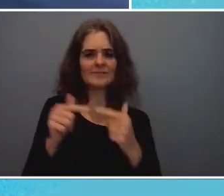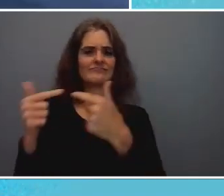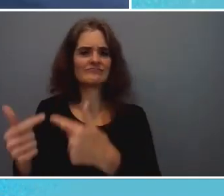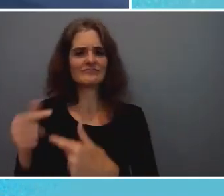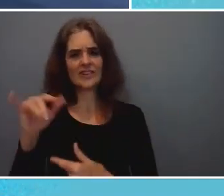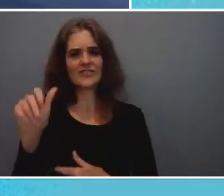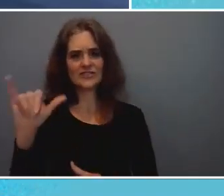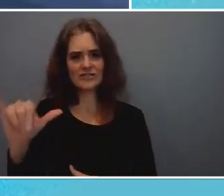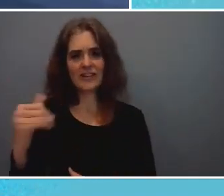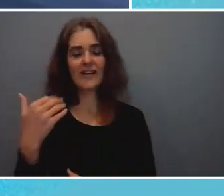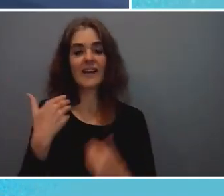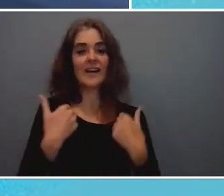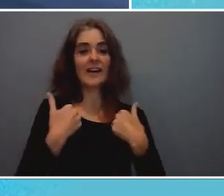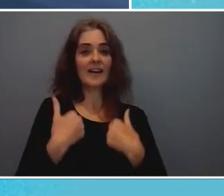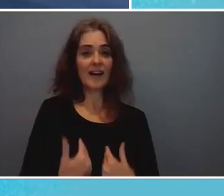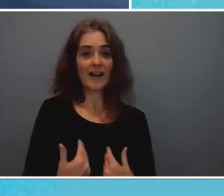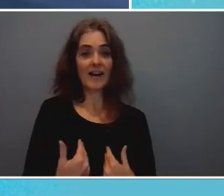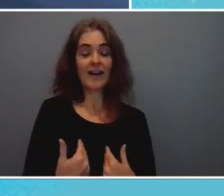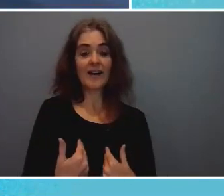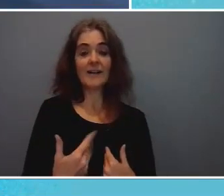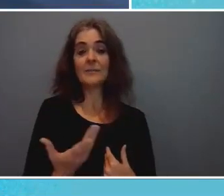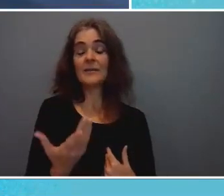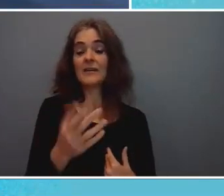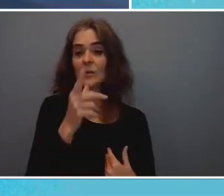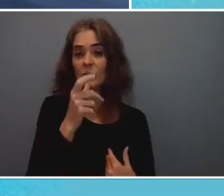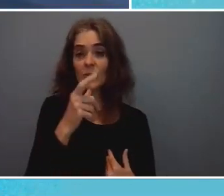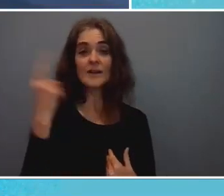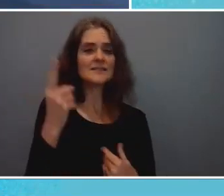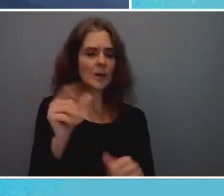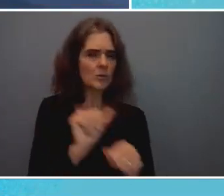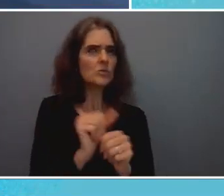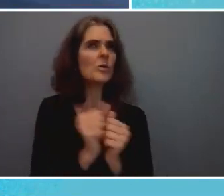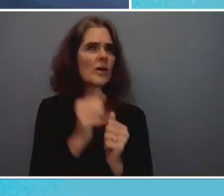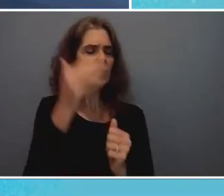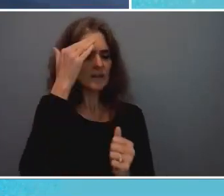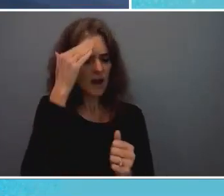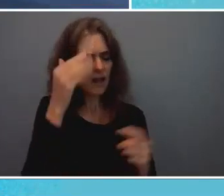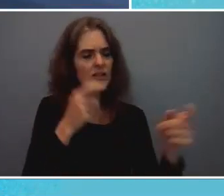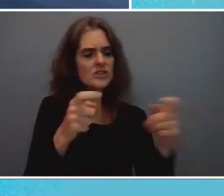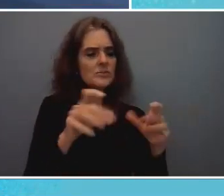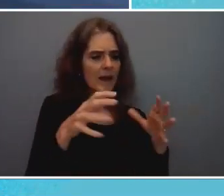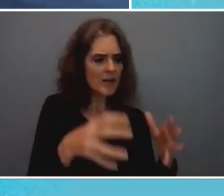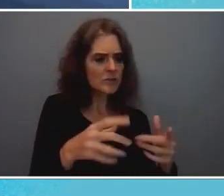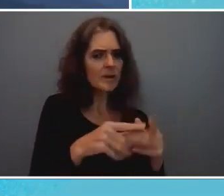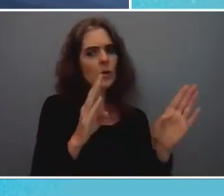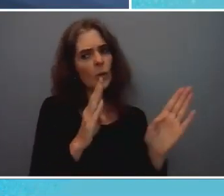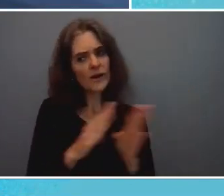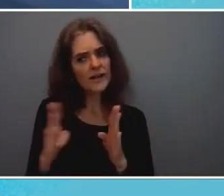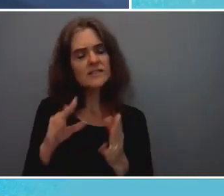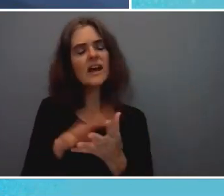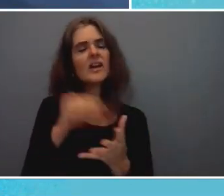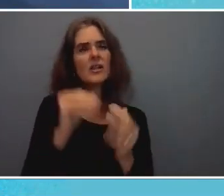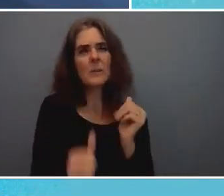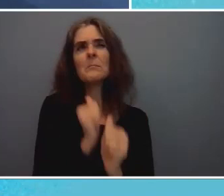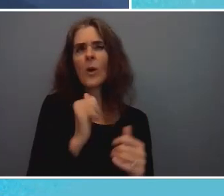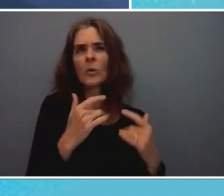am somebody who's worked in knowledge management and organizational learning for most of my career.